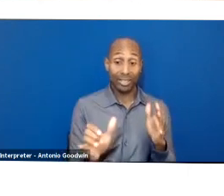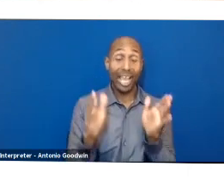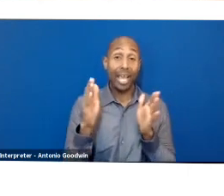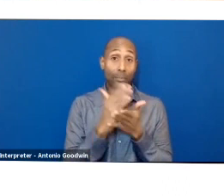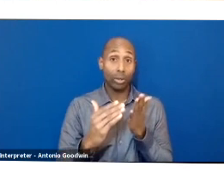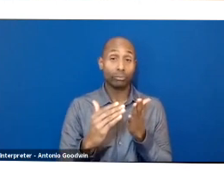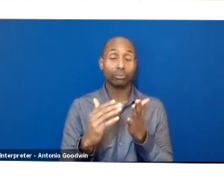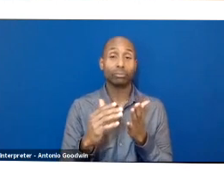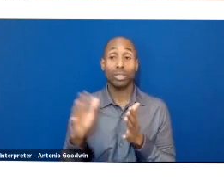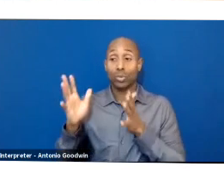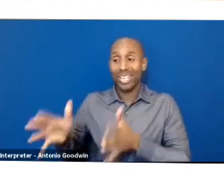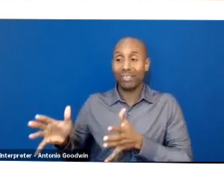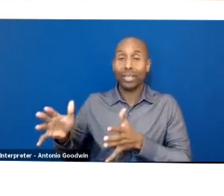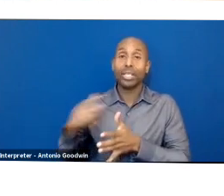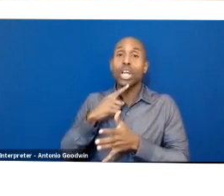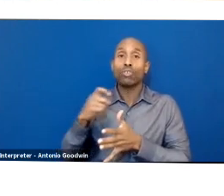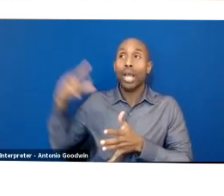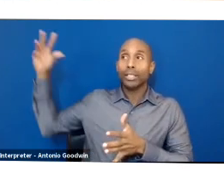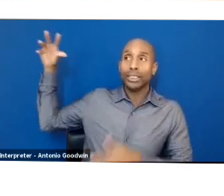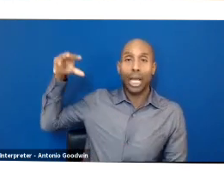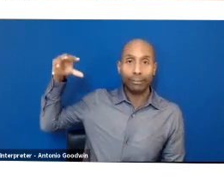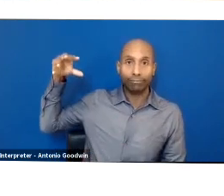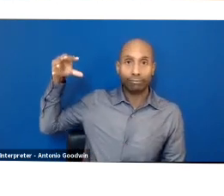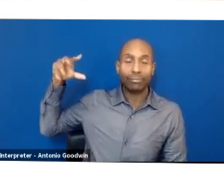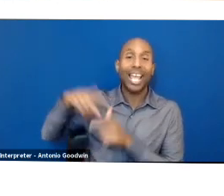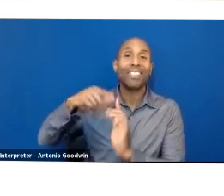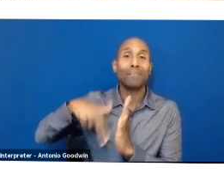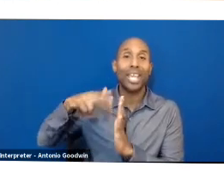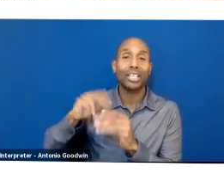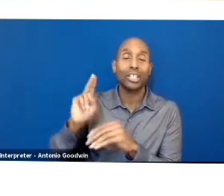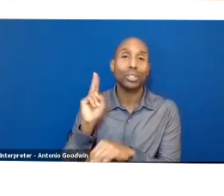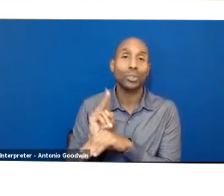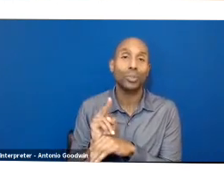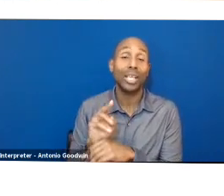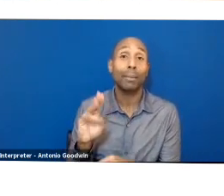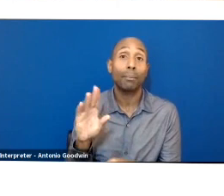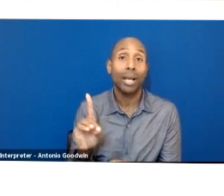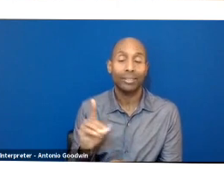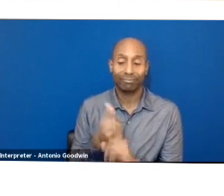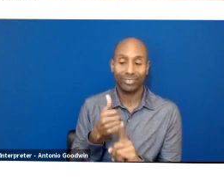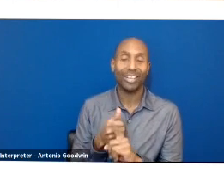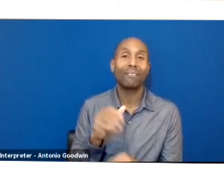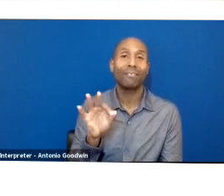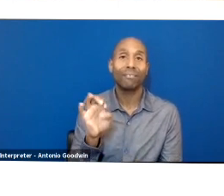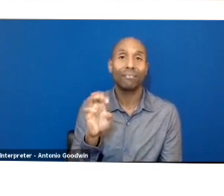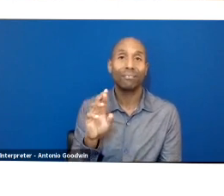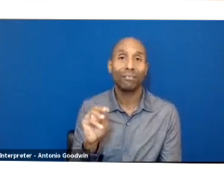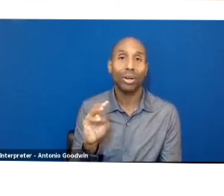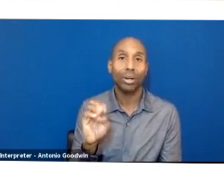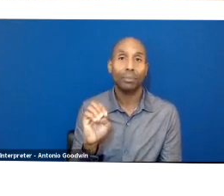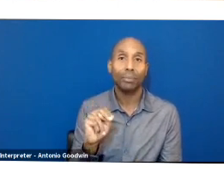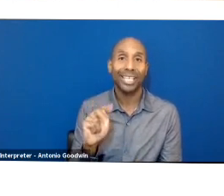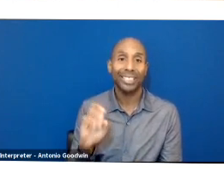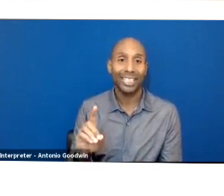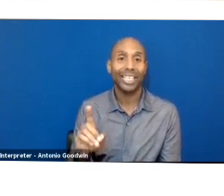in the sun and painted with fermented mud. And so the fermented mud reacts with the tannin to produce a black color. So